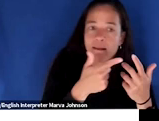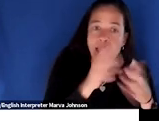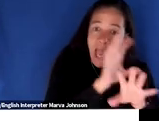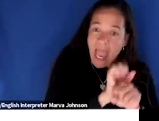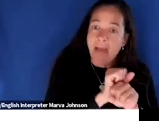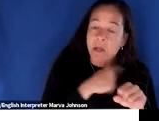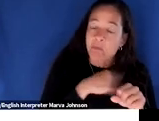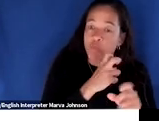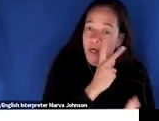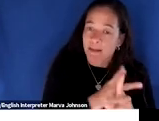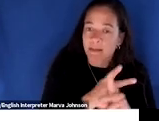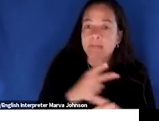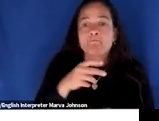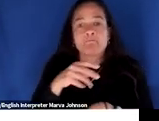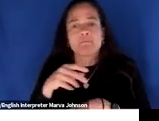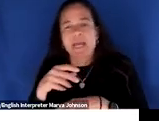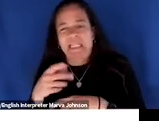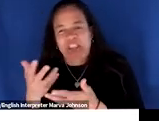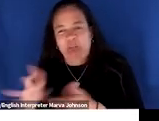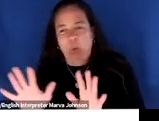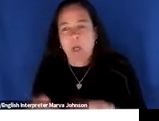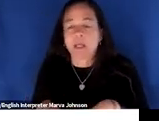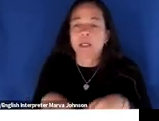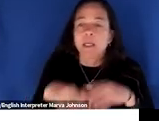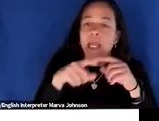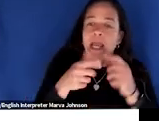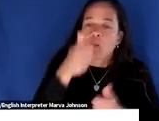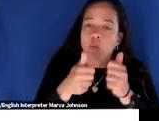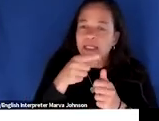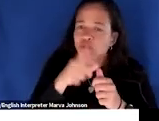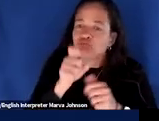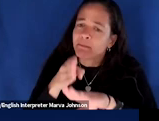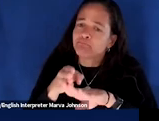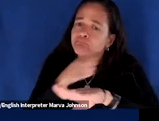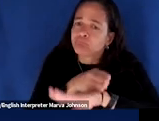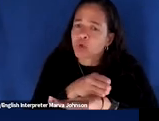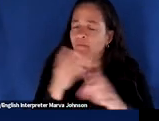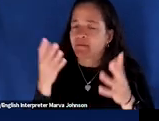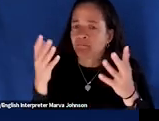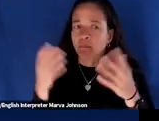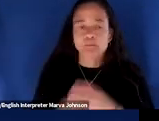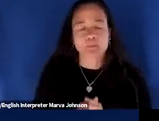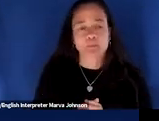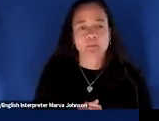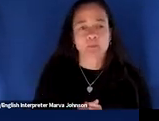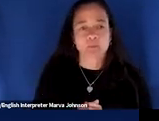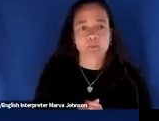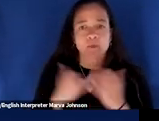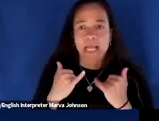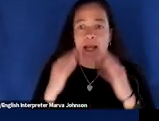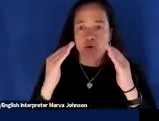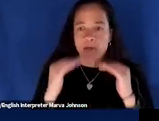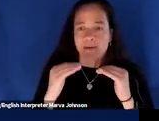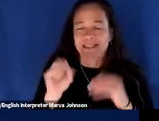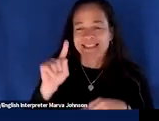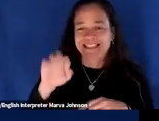and which ones need to be renewed or renovated all right i'm going to move on to step two hopefully i'm not